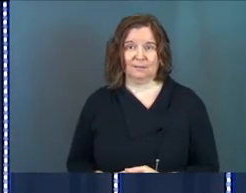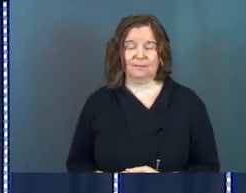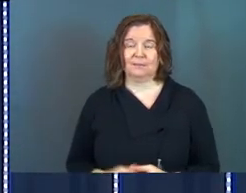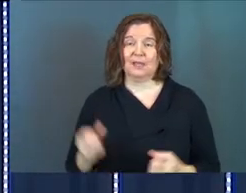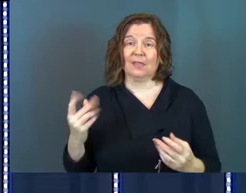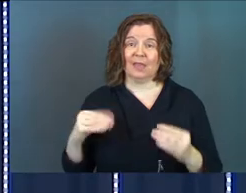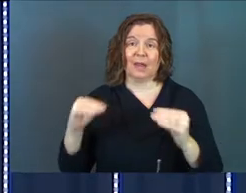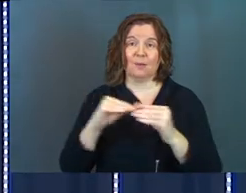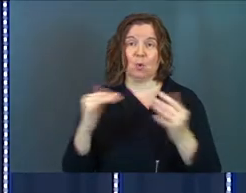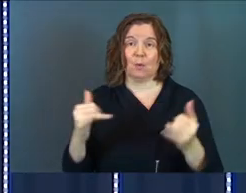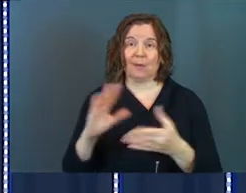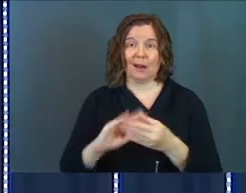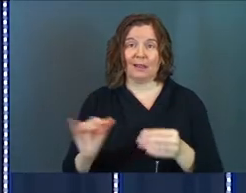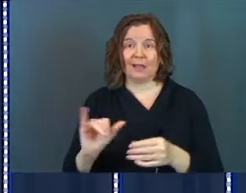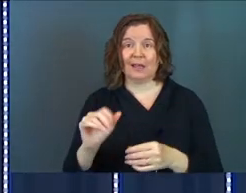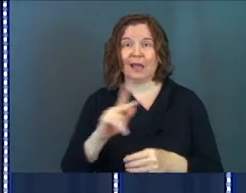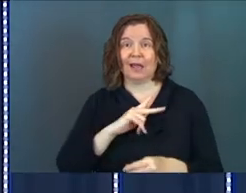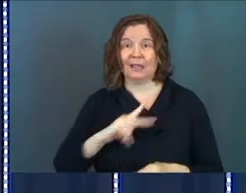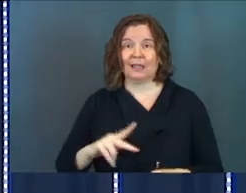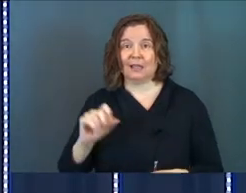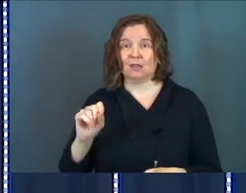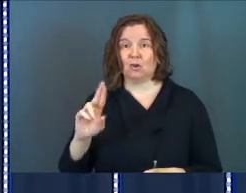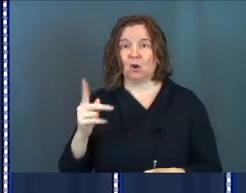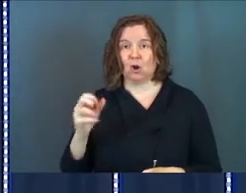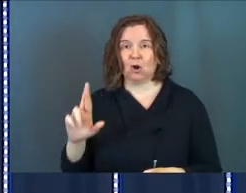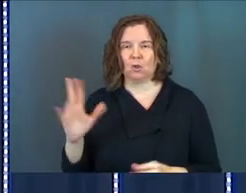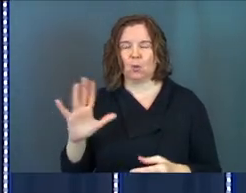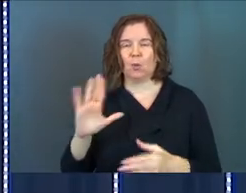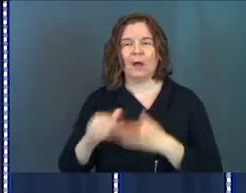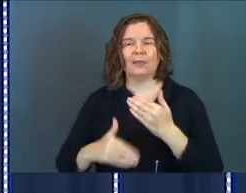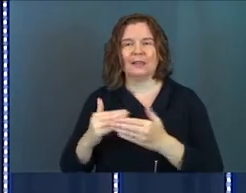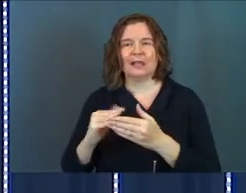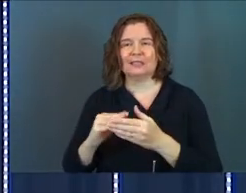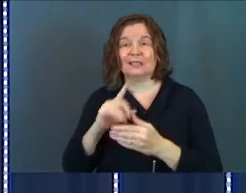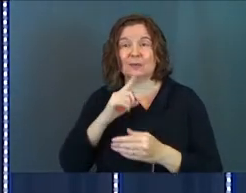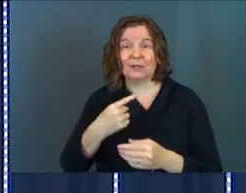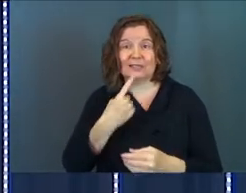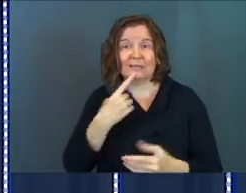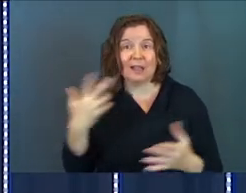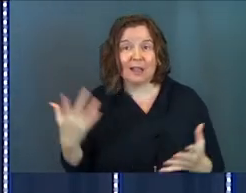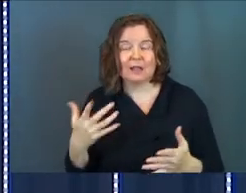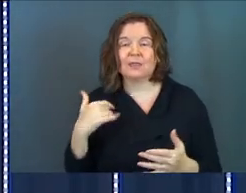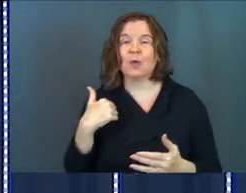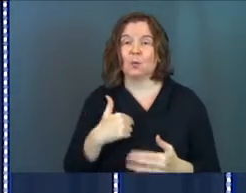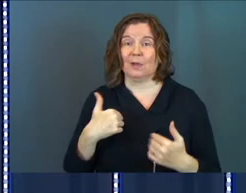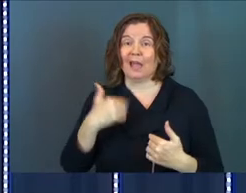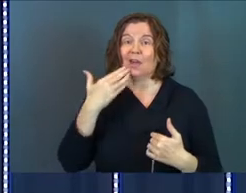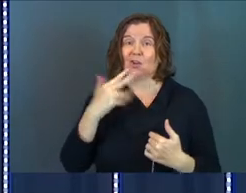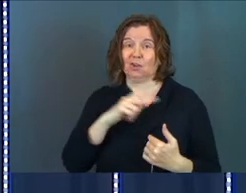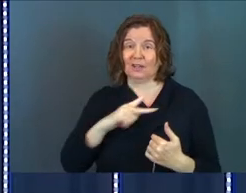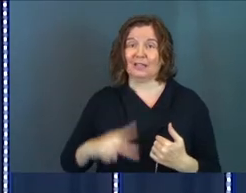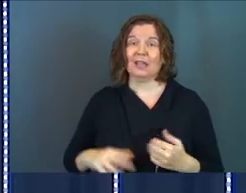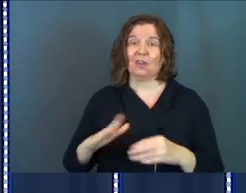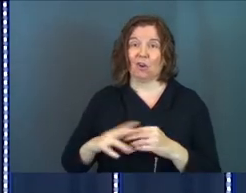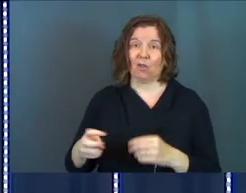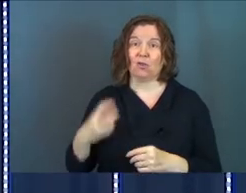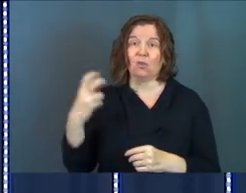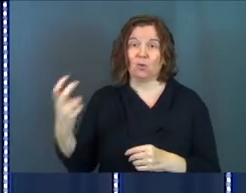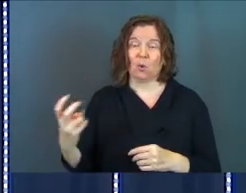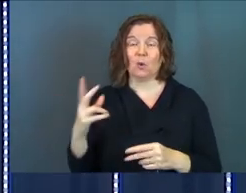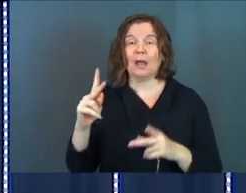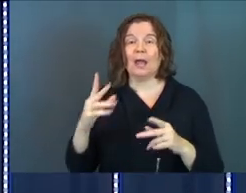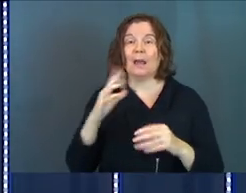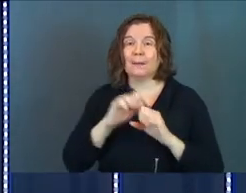And then even more modern legends, like King Arthur. What's the legend essentially say? Is that we had a good king on the throne,